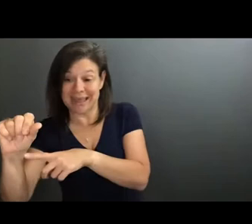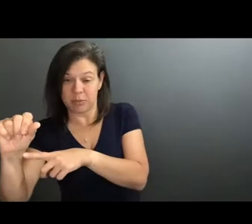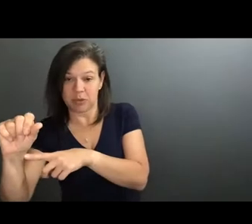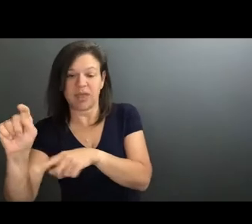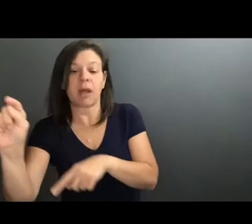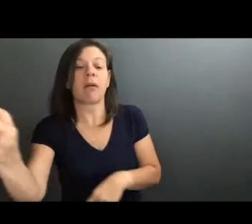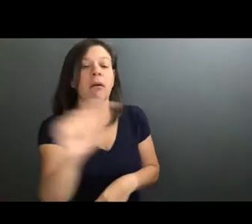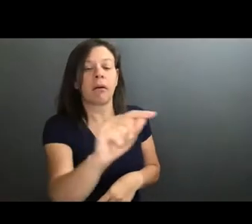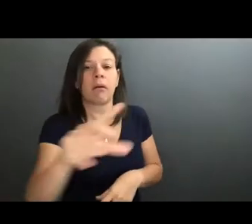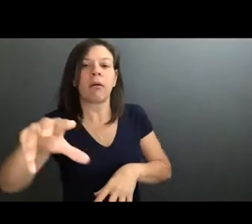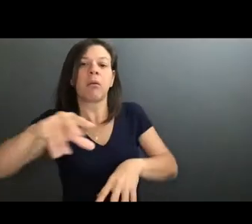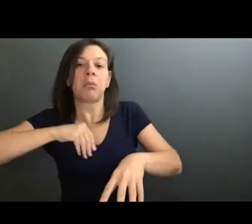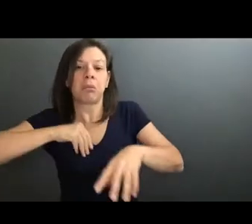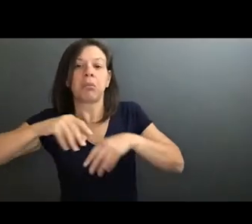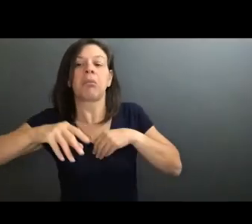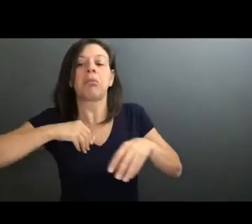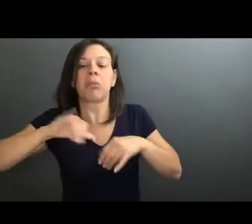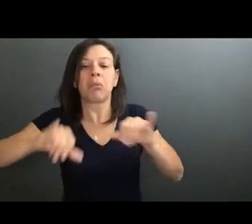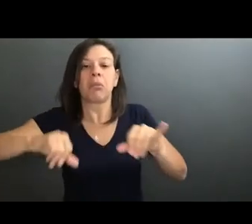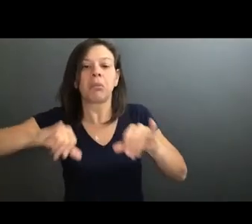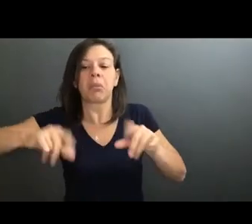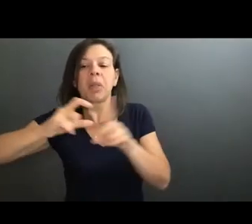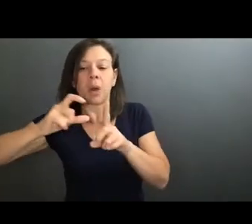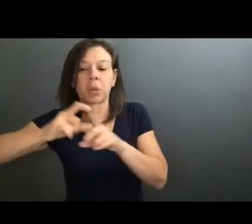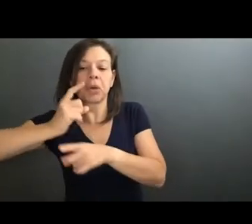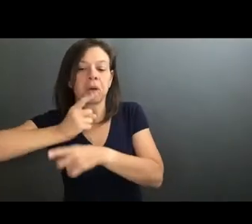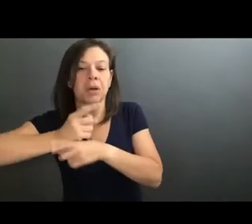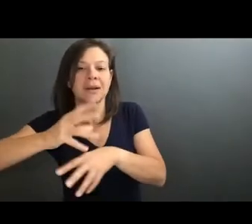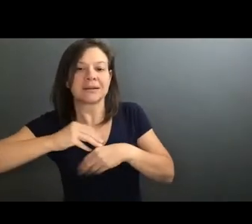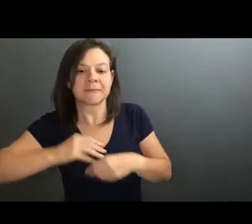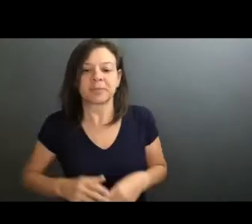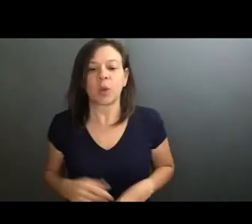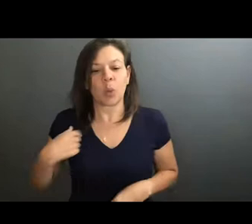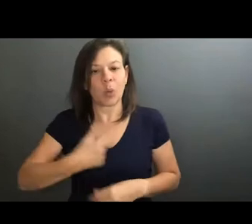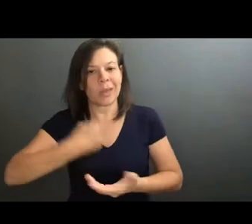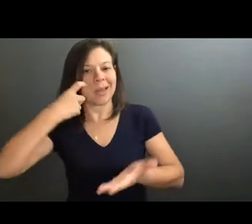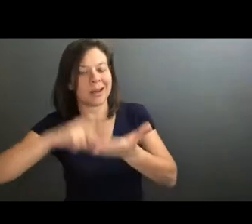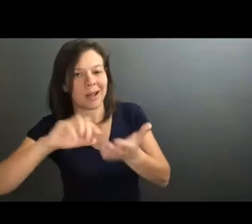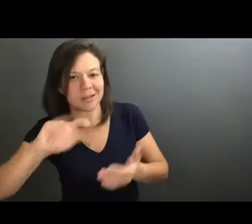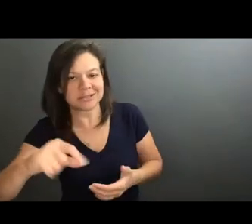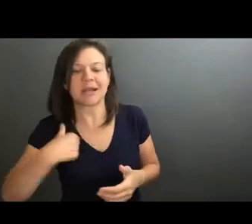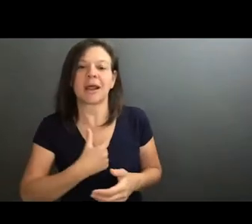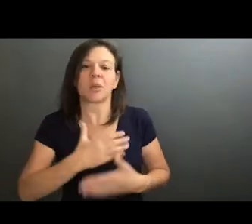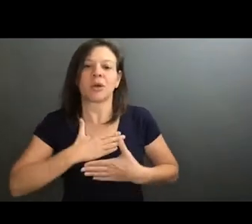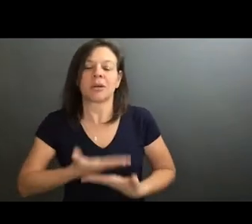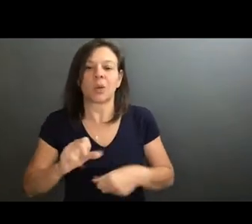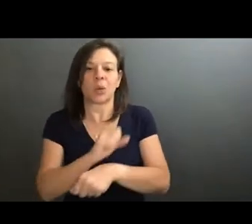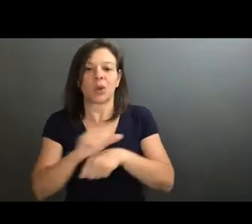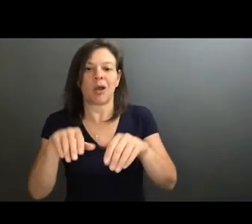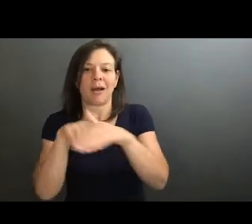comfortable sort of saying like, yes, this exists, you know, we acknowledge it and we're going to work on access